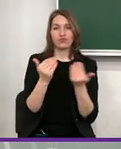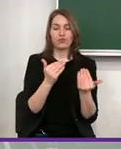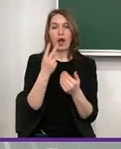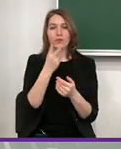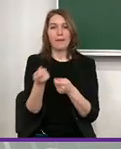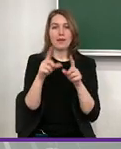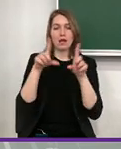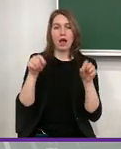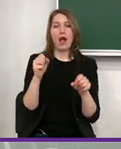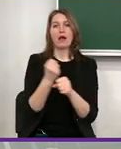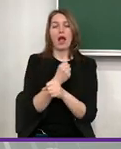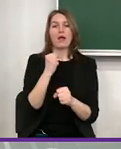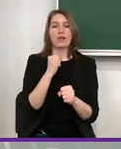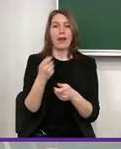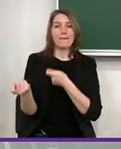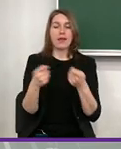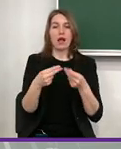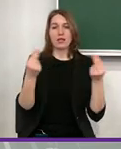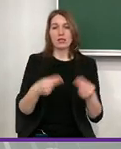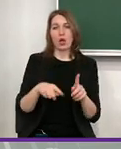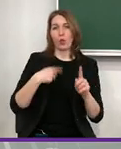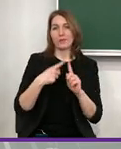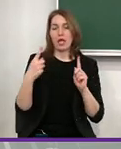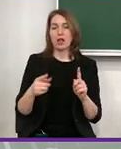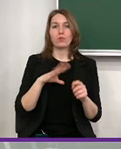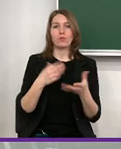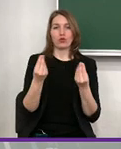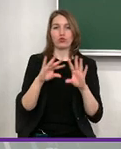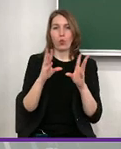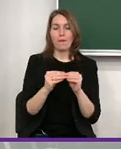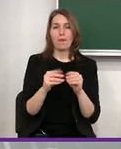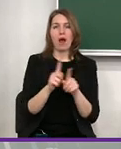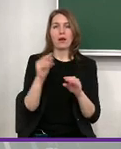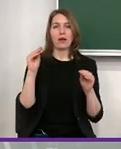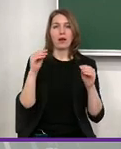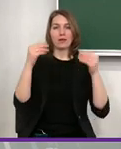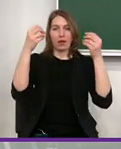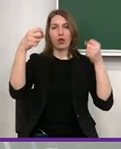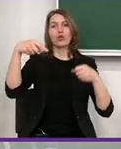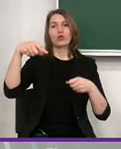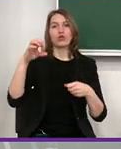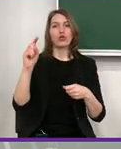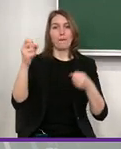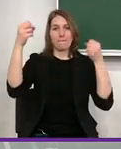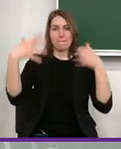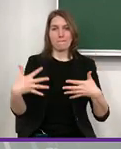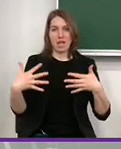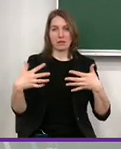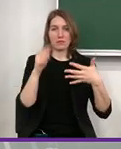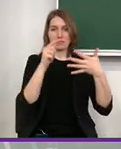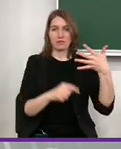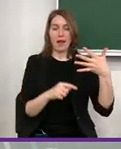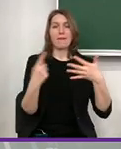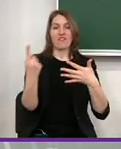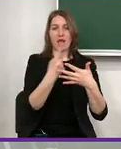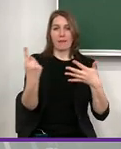suppliers as reading we are arranging those risks, we see also what the length of